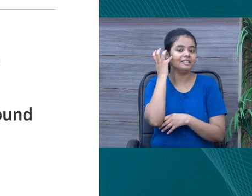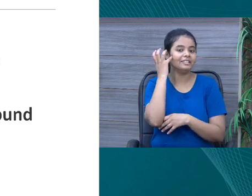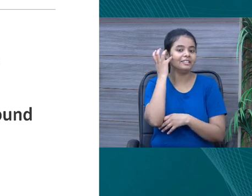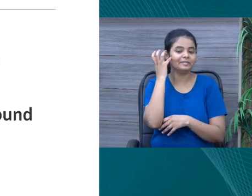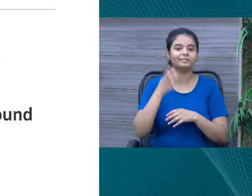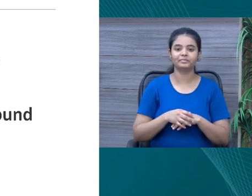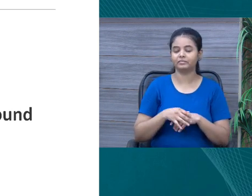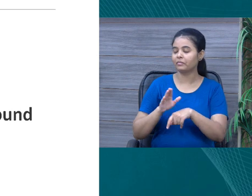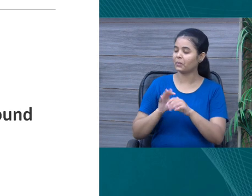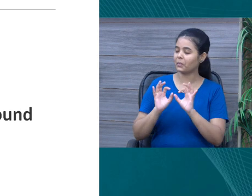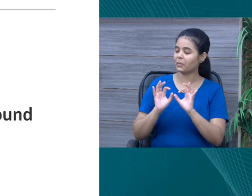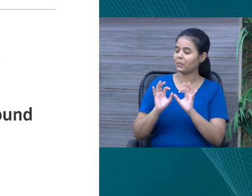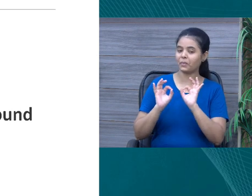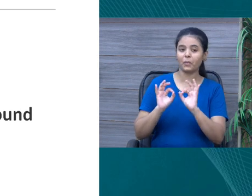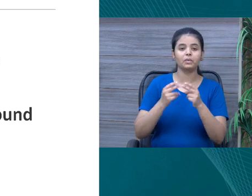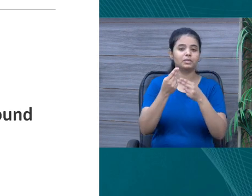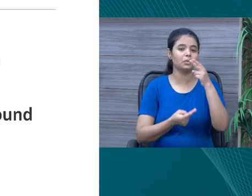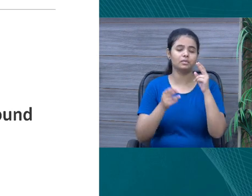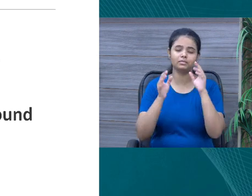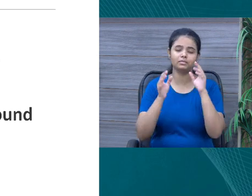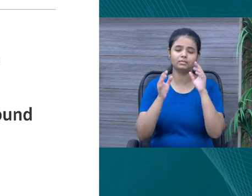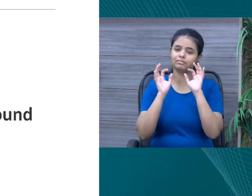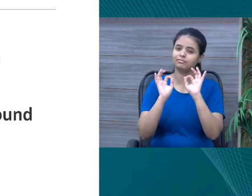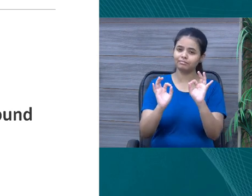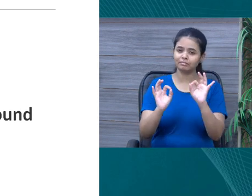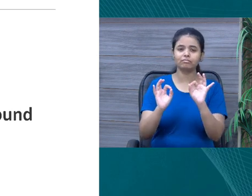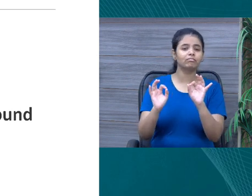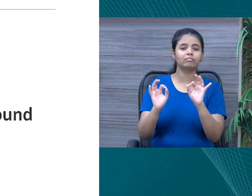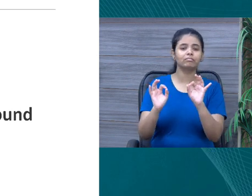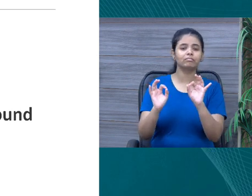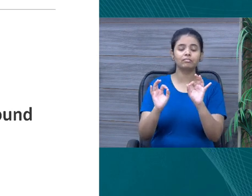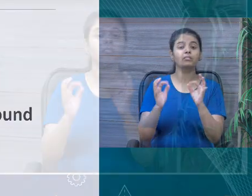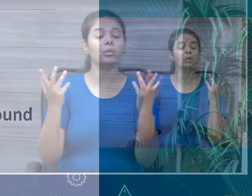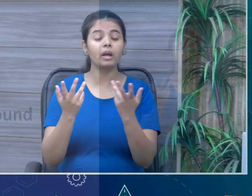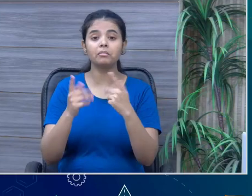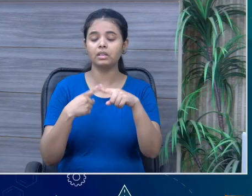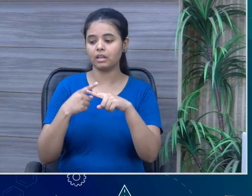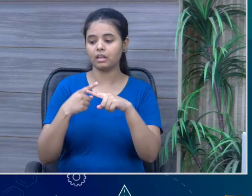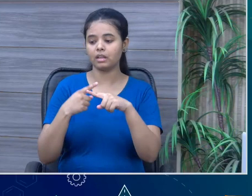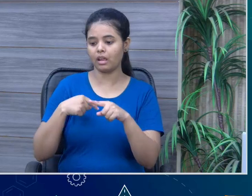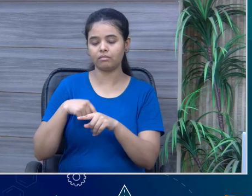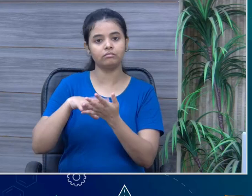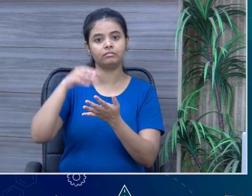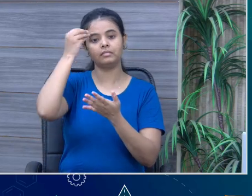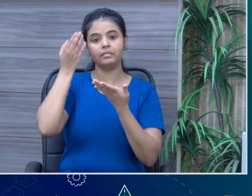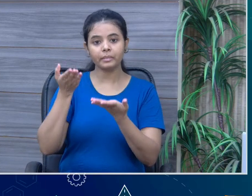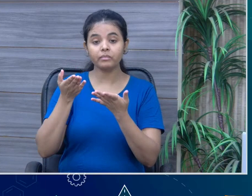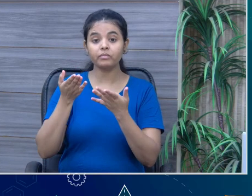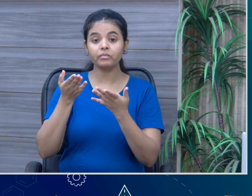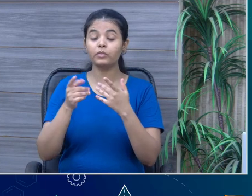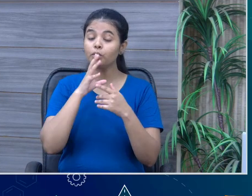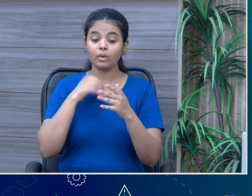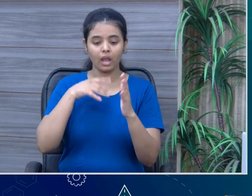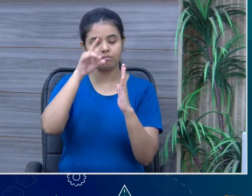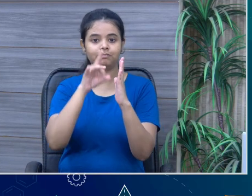So, that's a very pretty poem ma'am and it says a lot and it has a deep